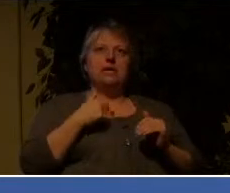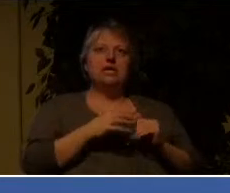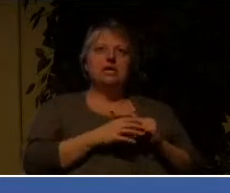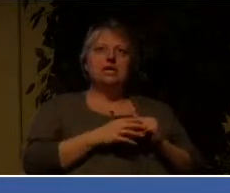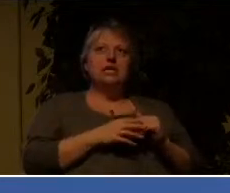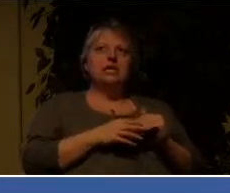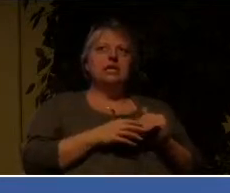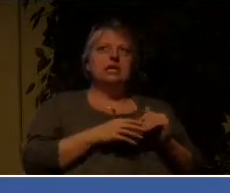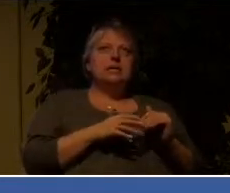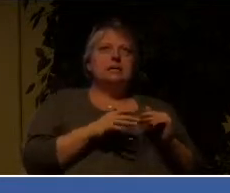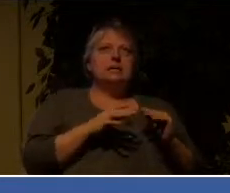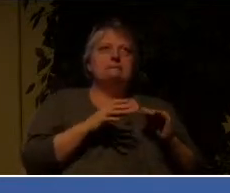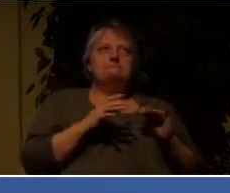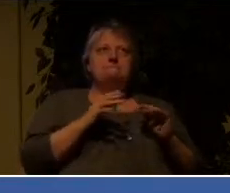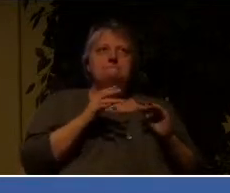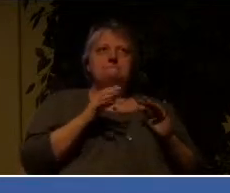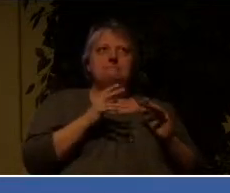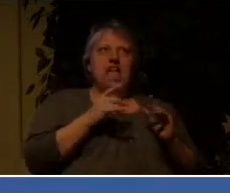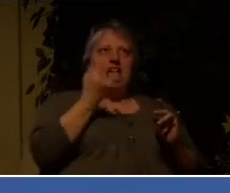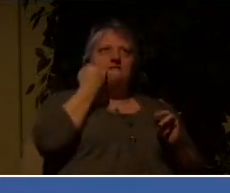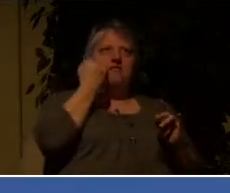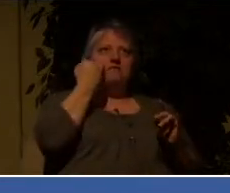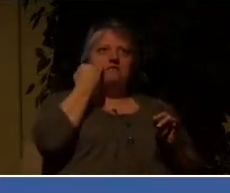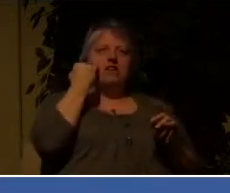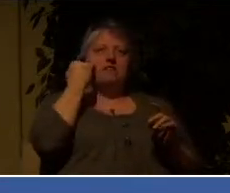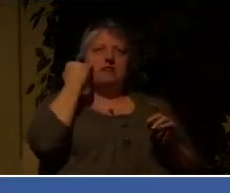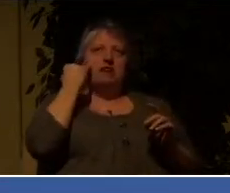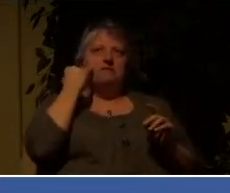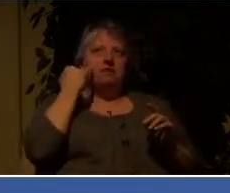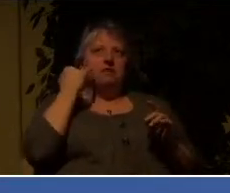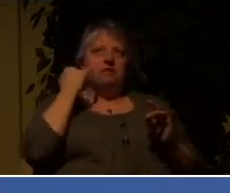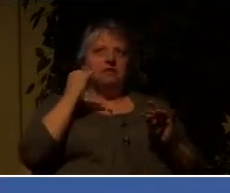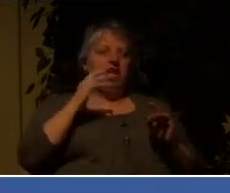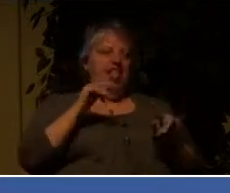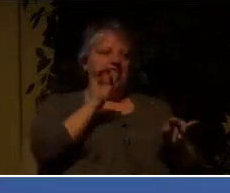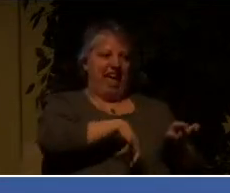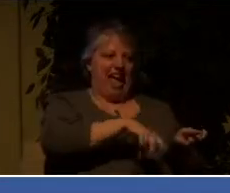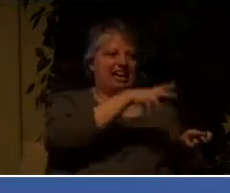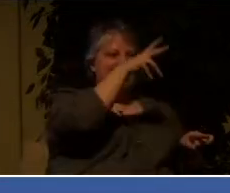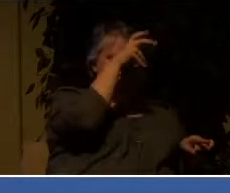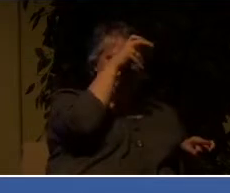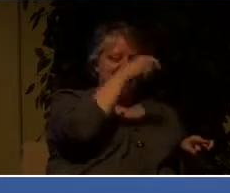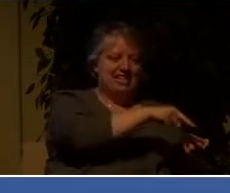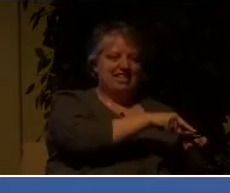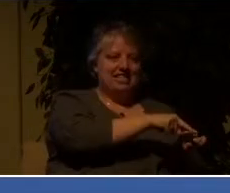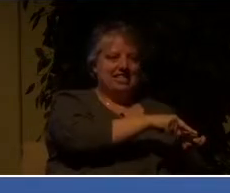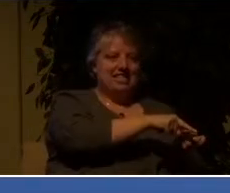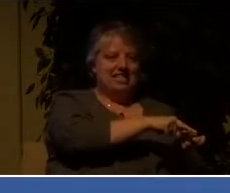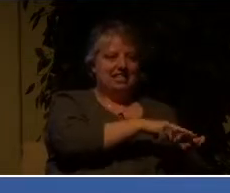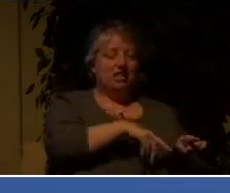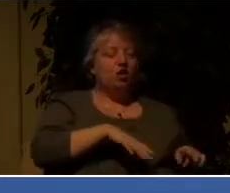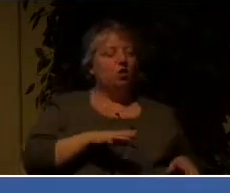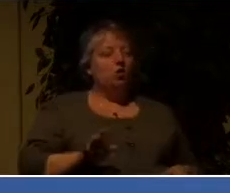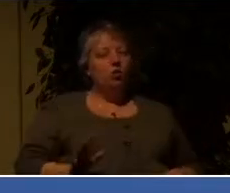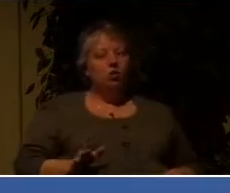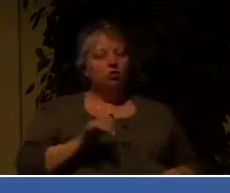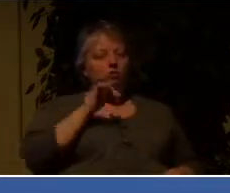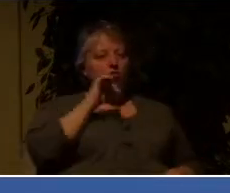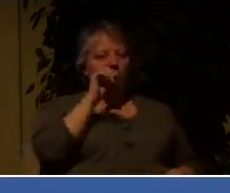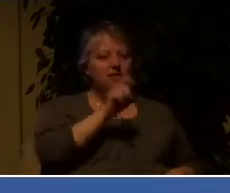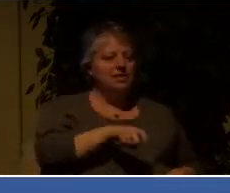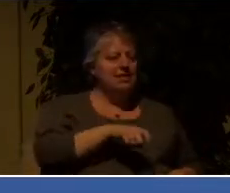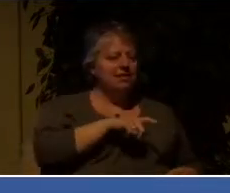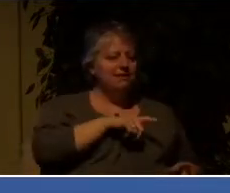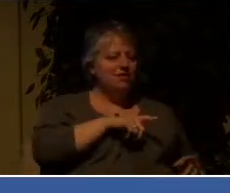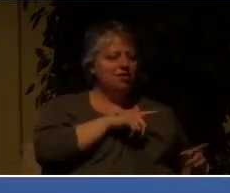all your needs according to the riches of his glory in Christ Jesus. And so the